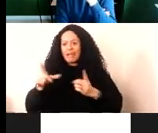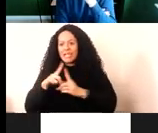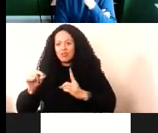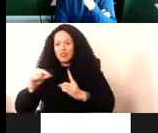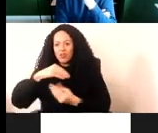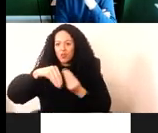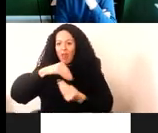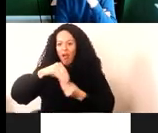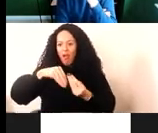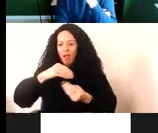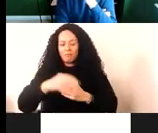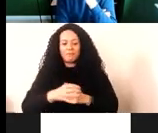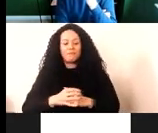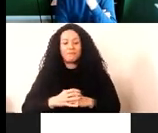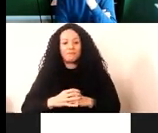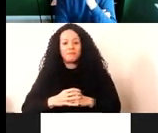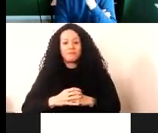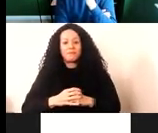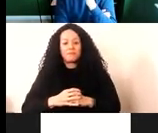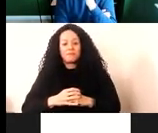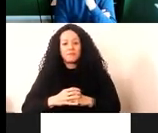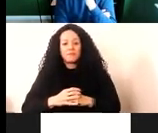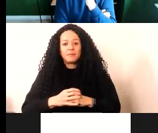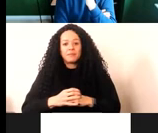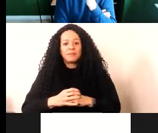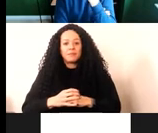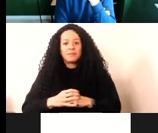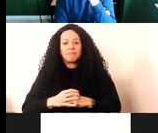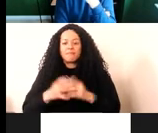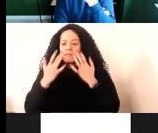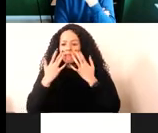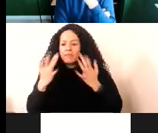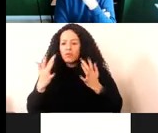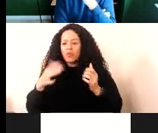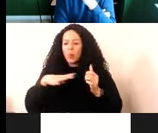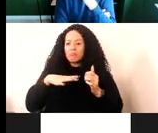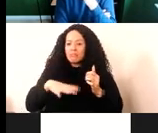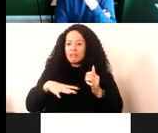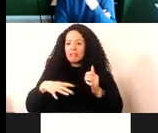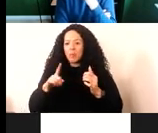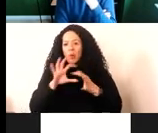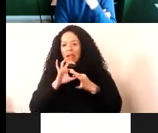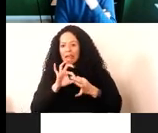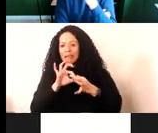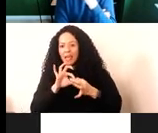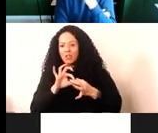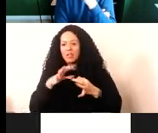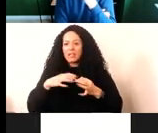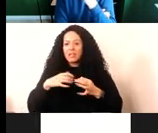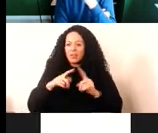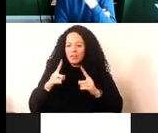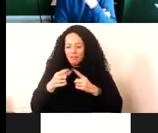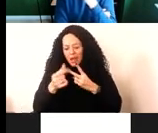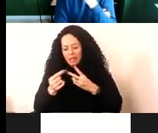So working away through this branch, it highlights needs in terms of engagement with different aspects of